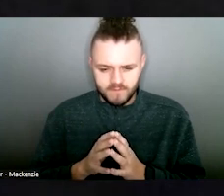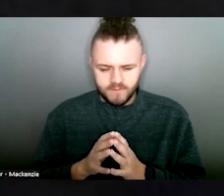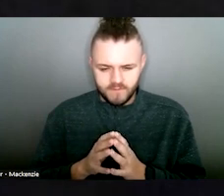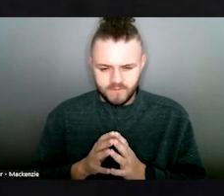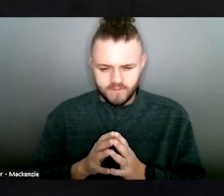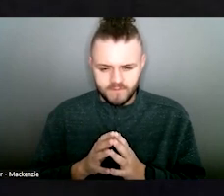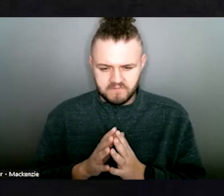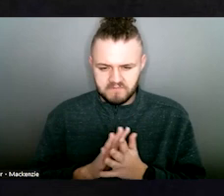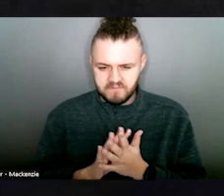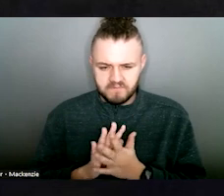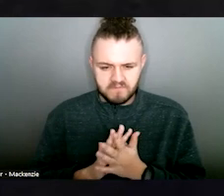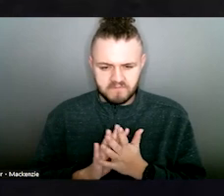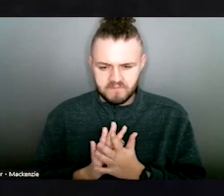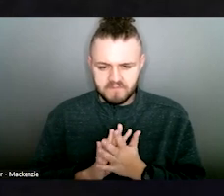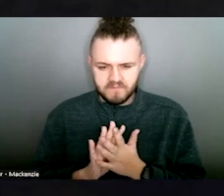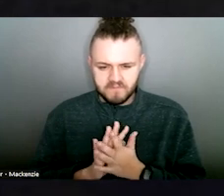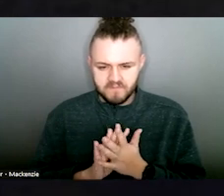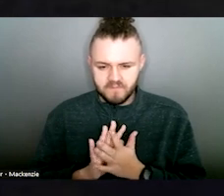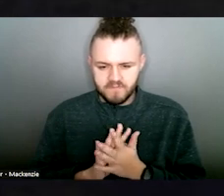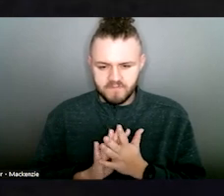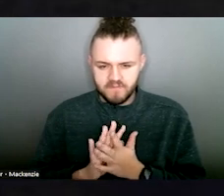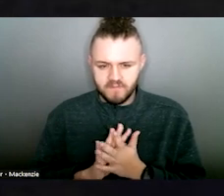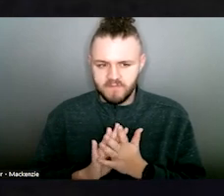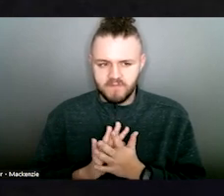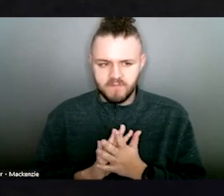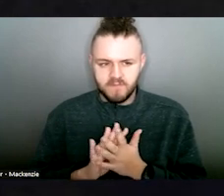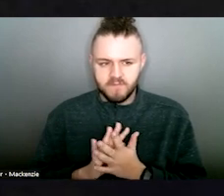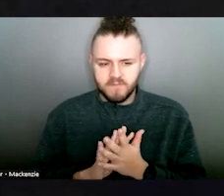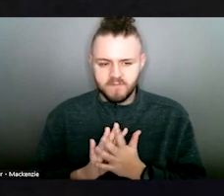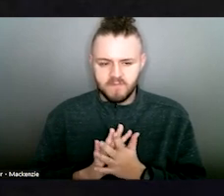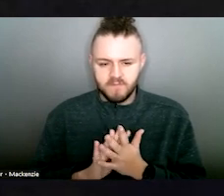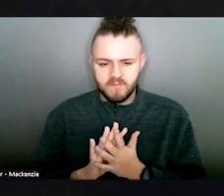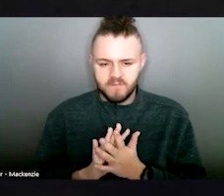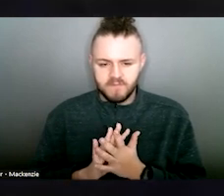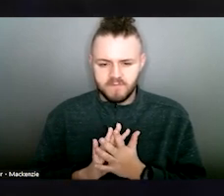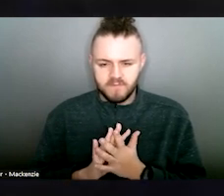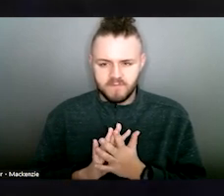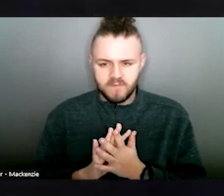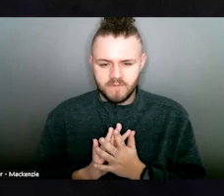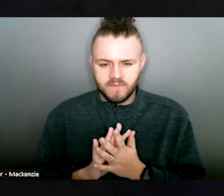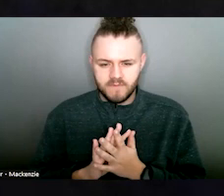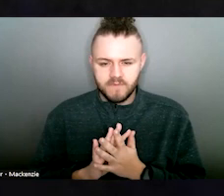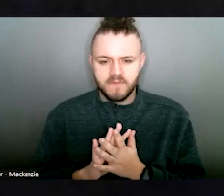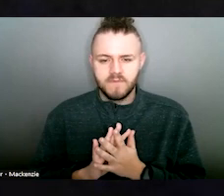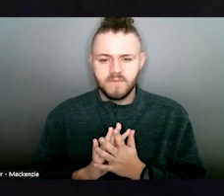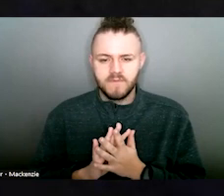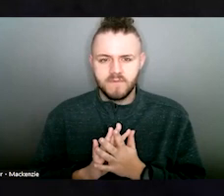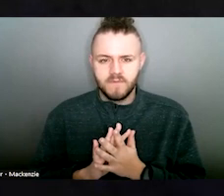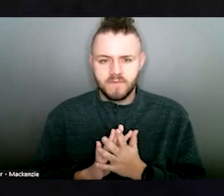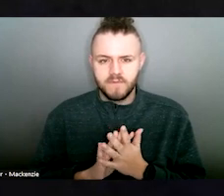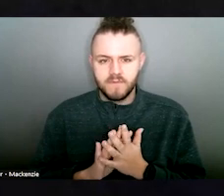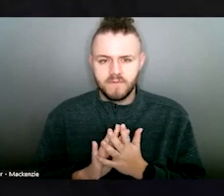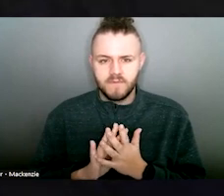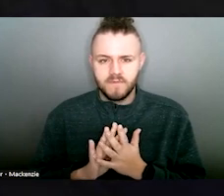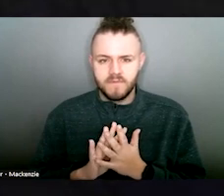is to get a line item in the state library. Well, she recently disclosed to me, but while I was saying this,